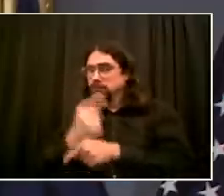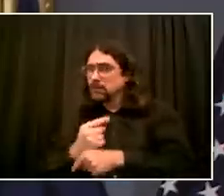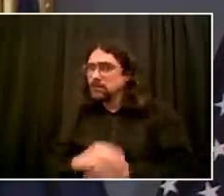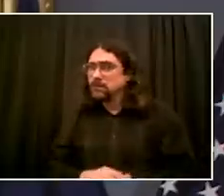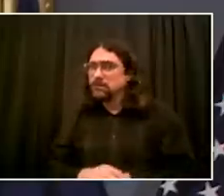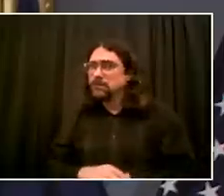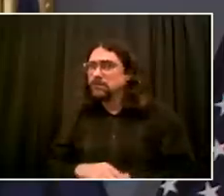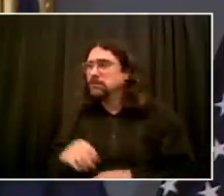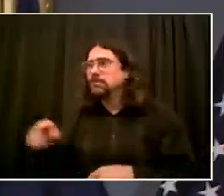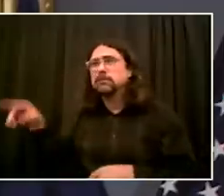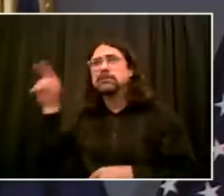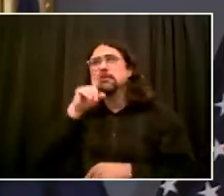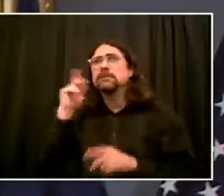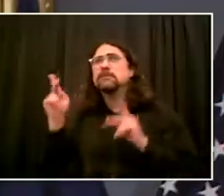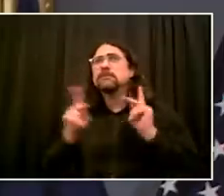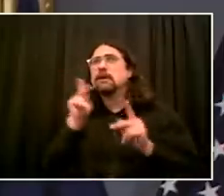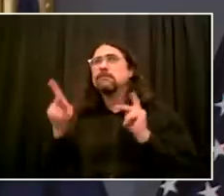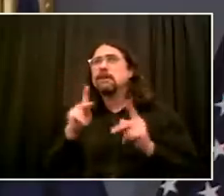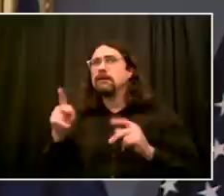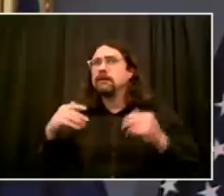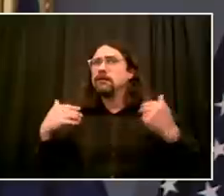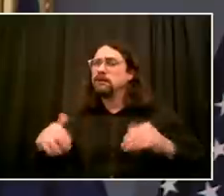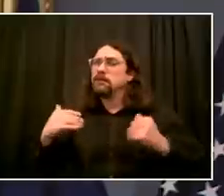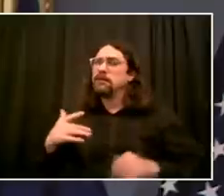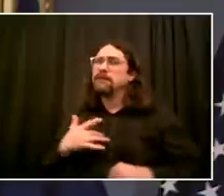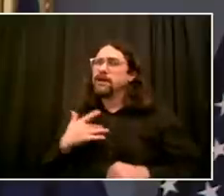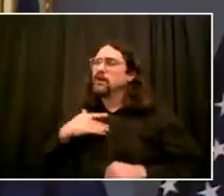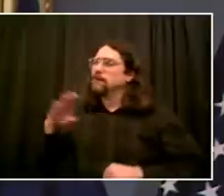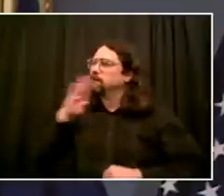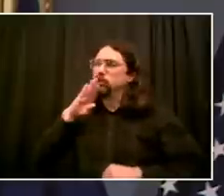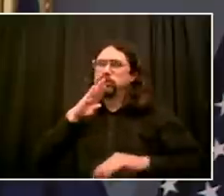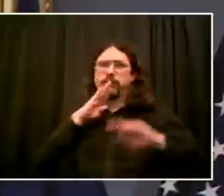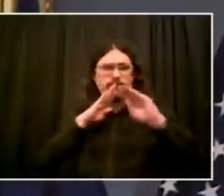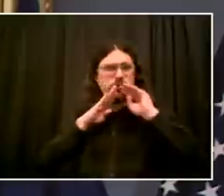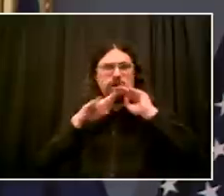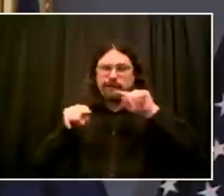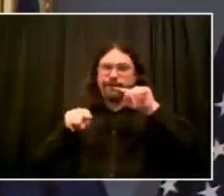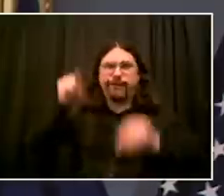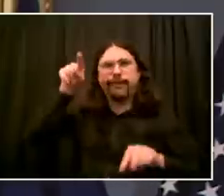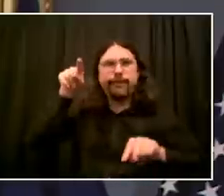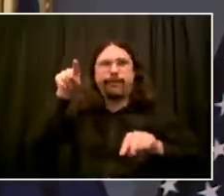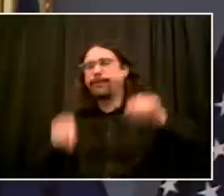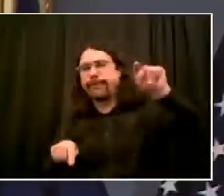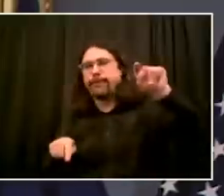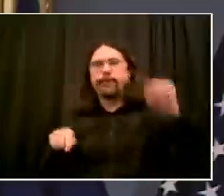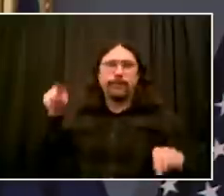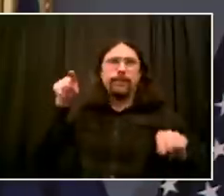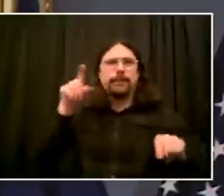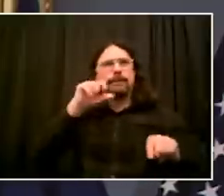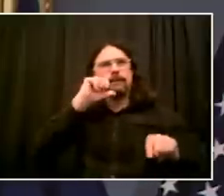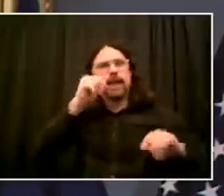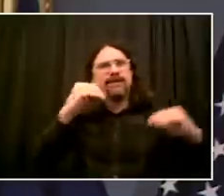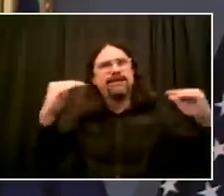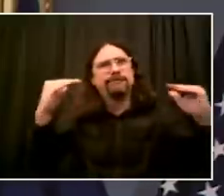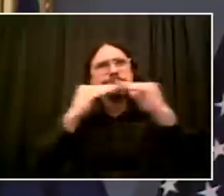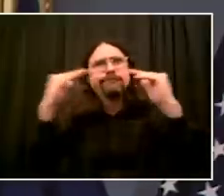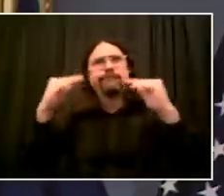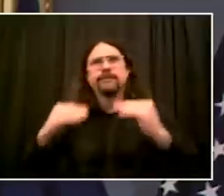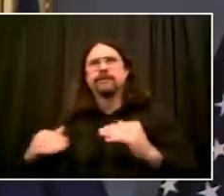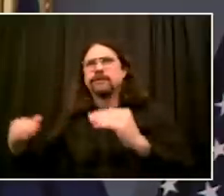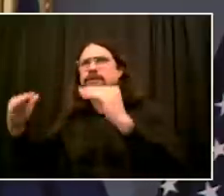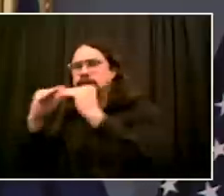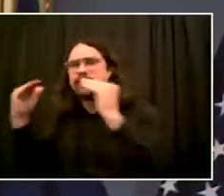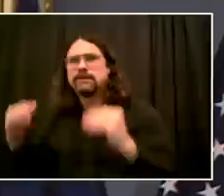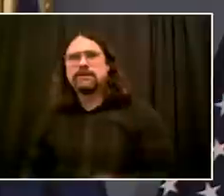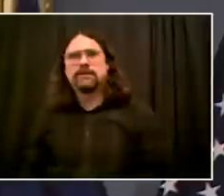frustrations about the injustice within the pandemic, because the pandemic displayed immense disparity combined with the fact that people have